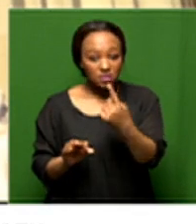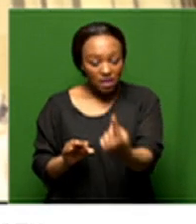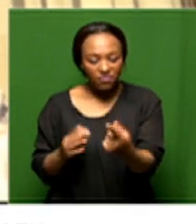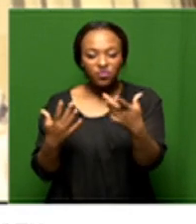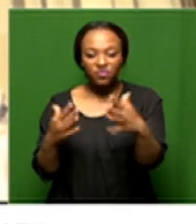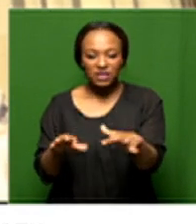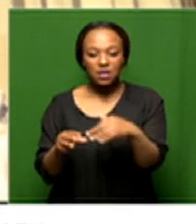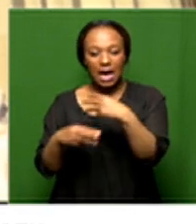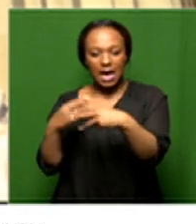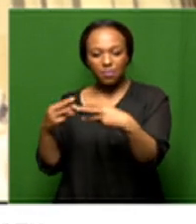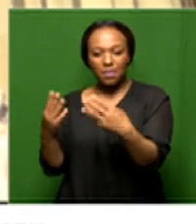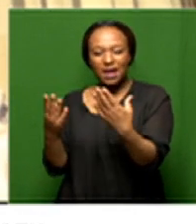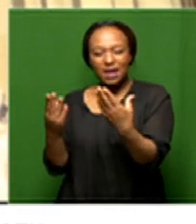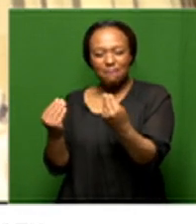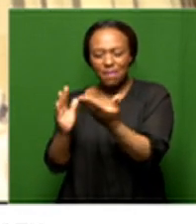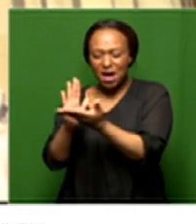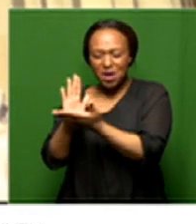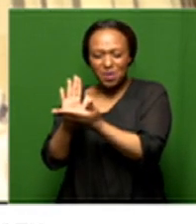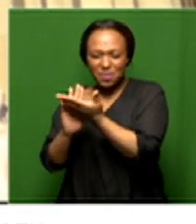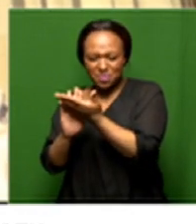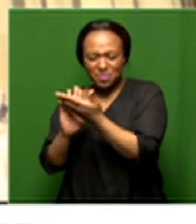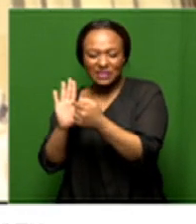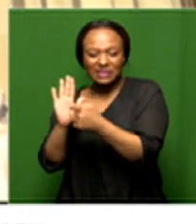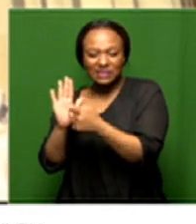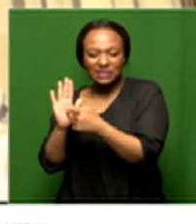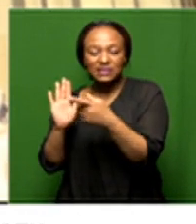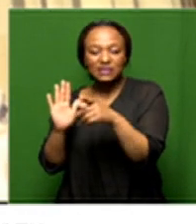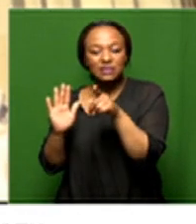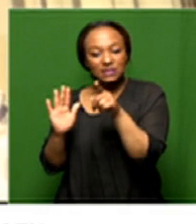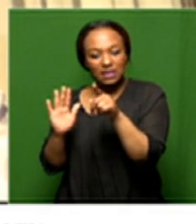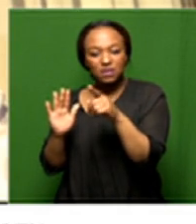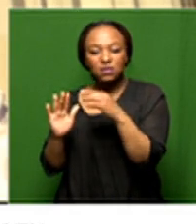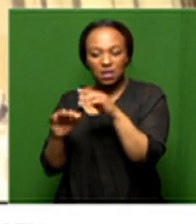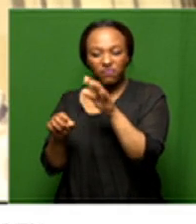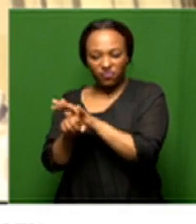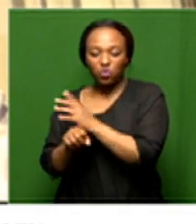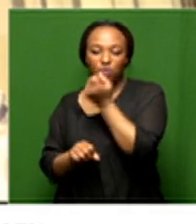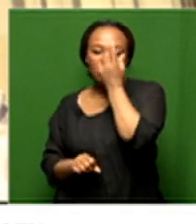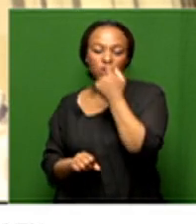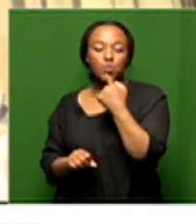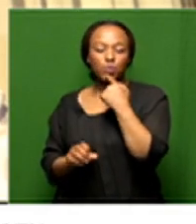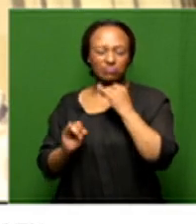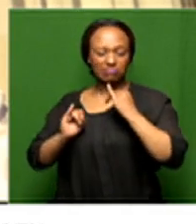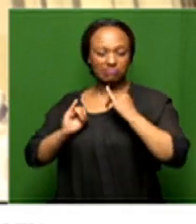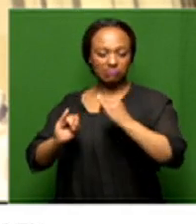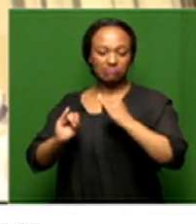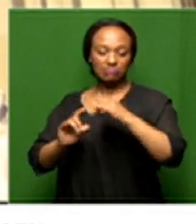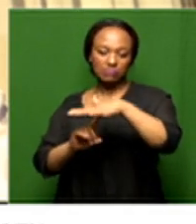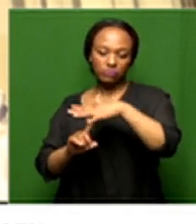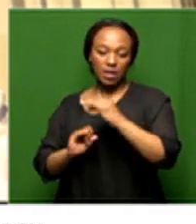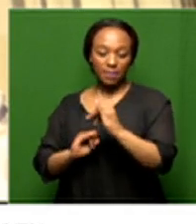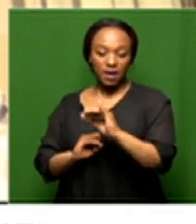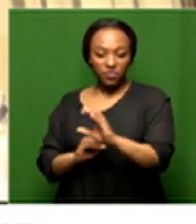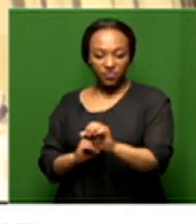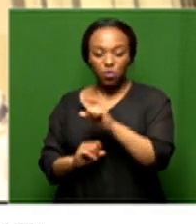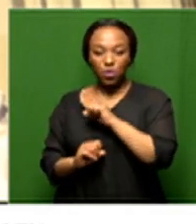those unemployment figures are going to come through and this is where we're really going to understand how dire this has been i